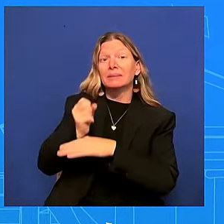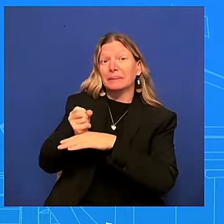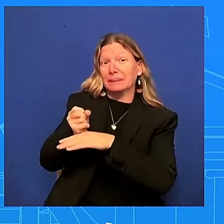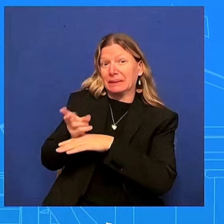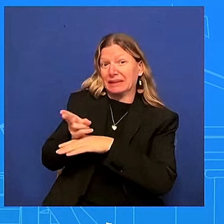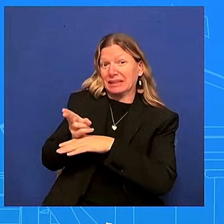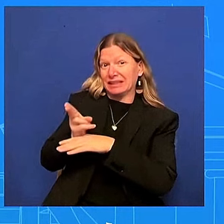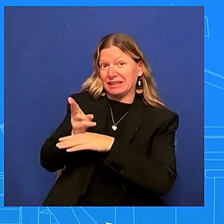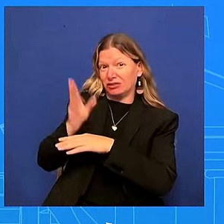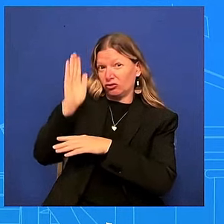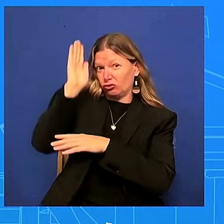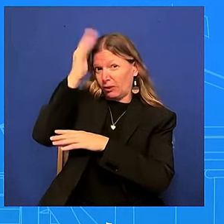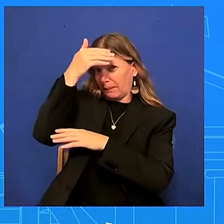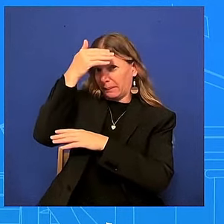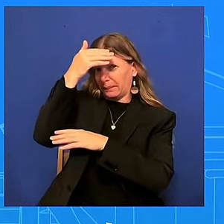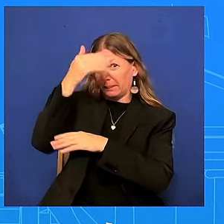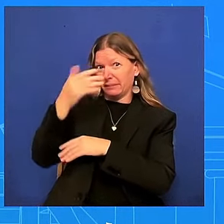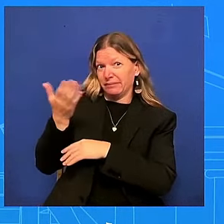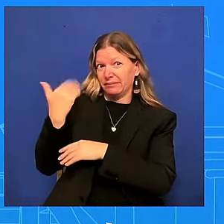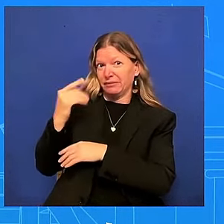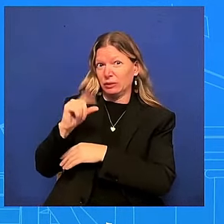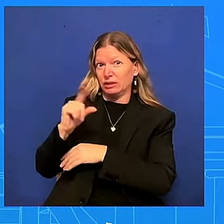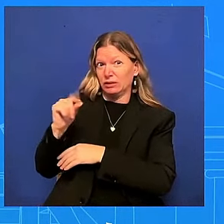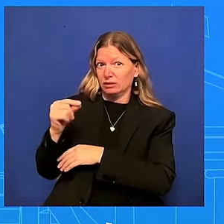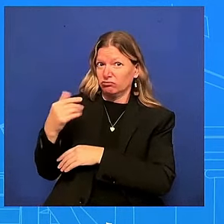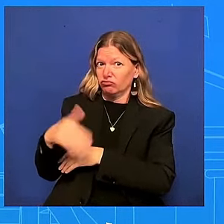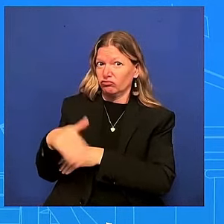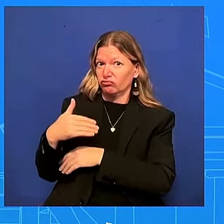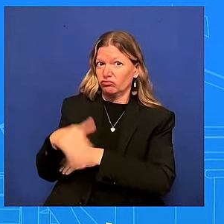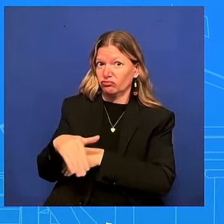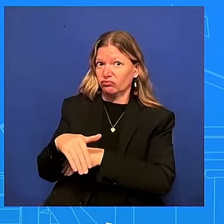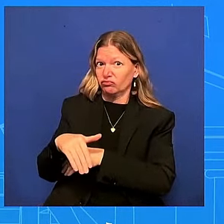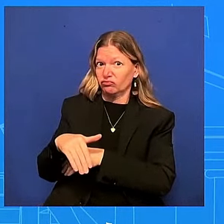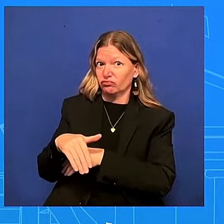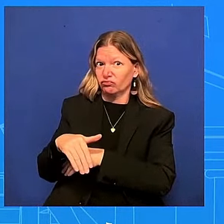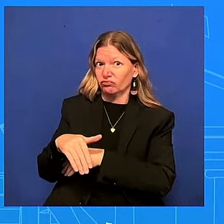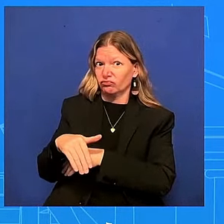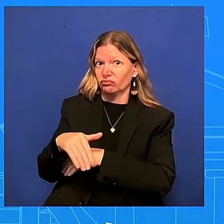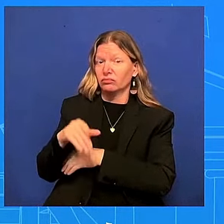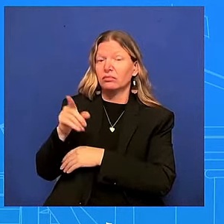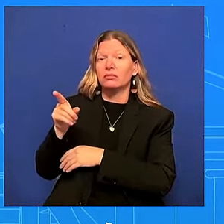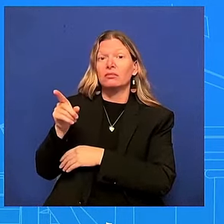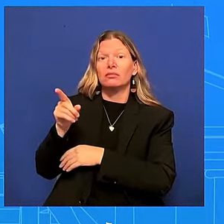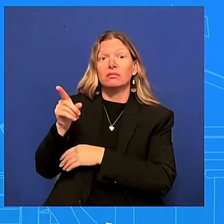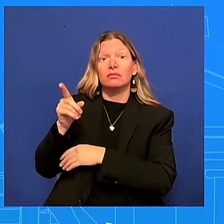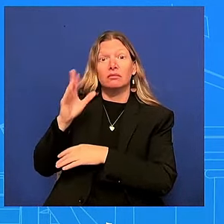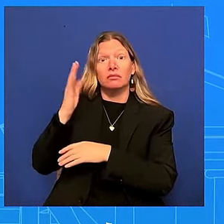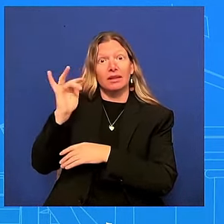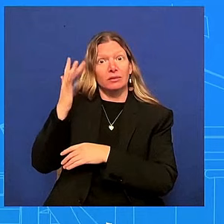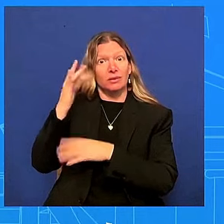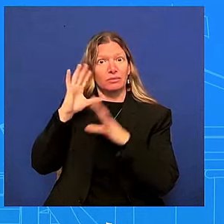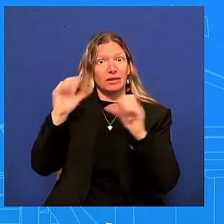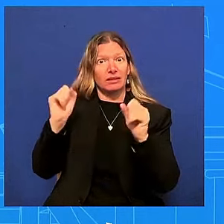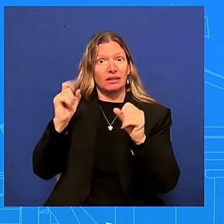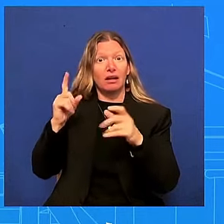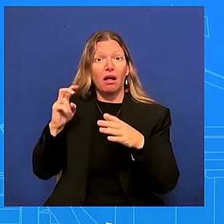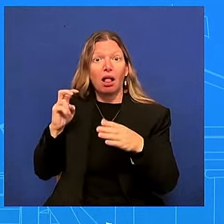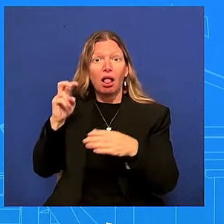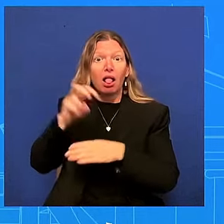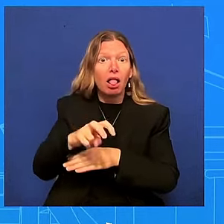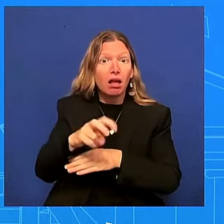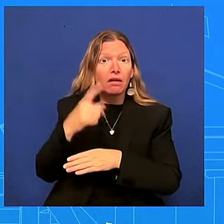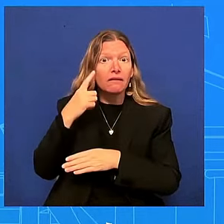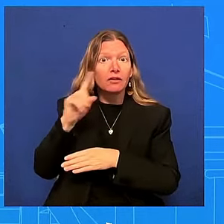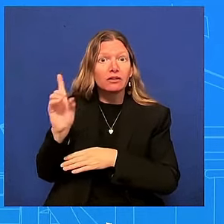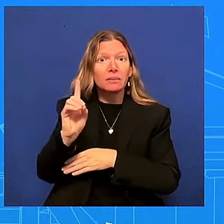he jumped in because of democracy right he jumped in because of what uh was happening because uh he believed he needed to do everything that he